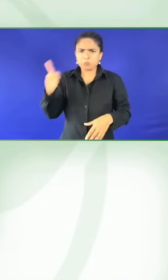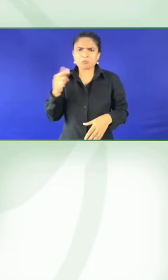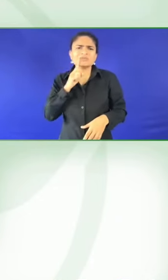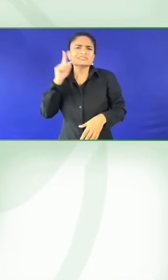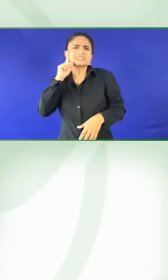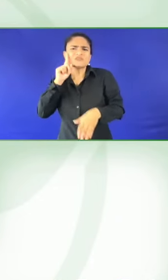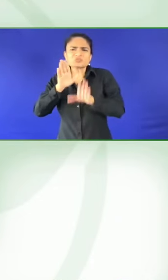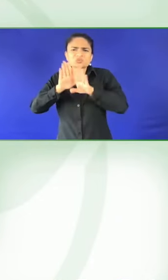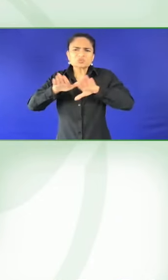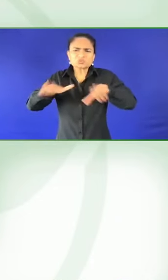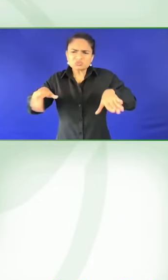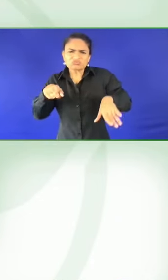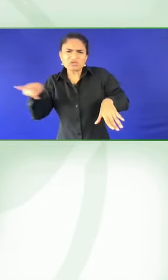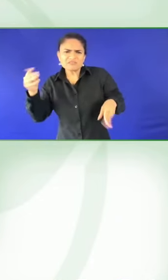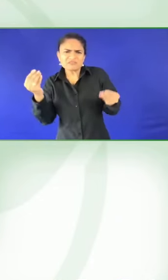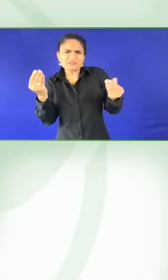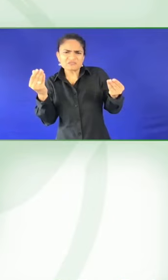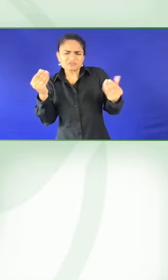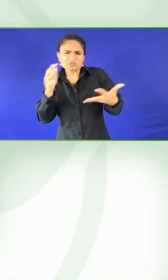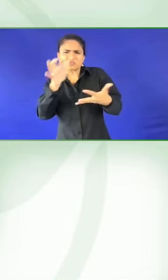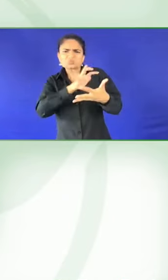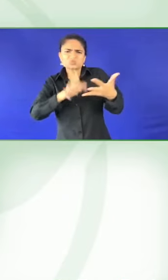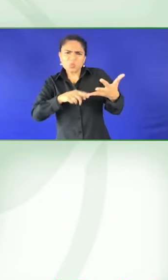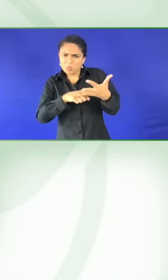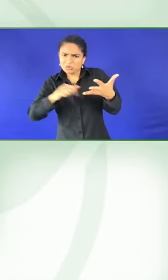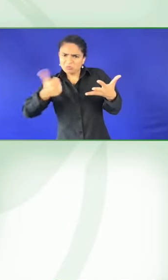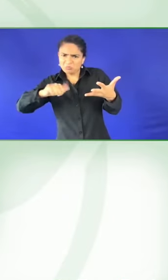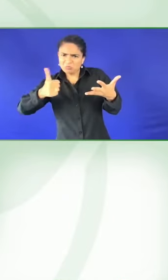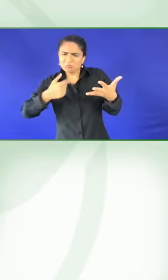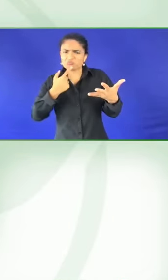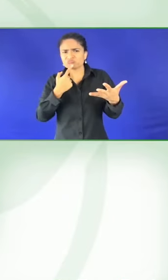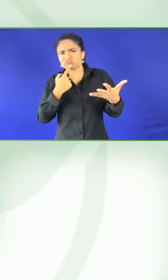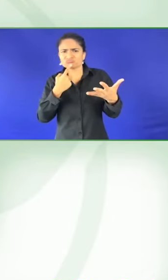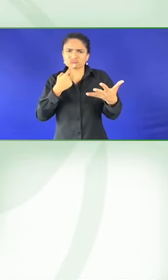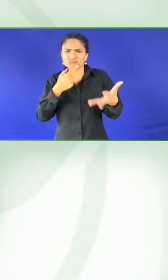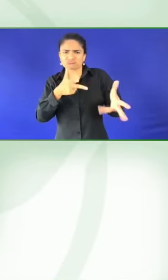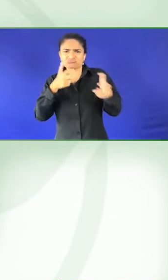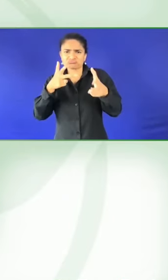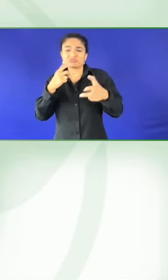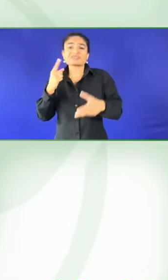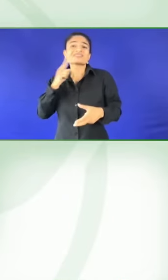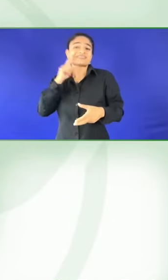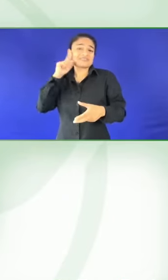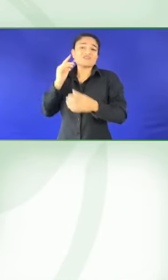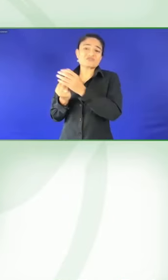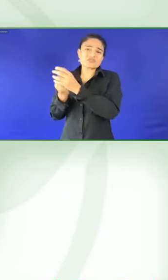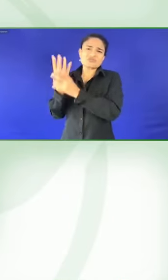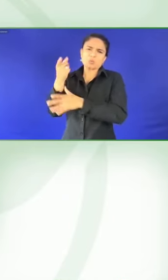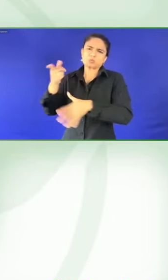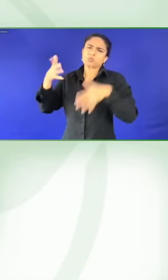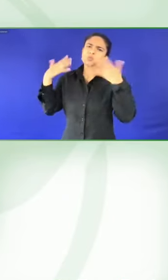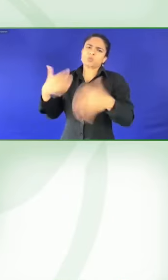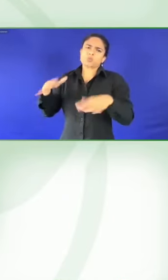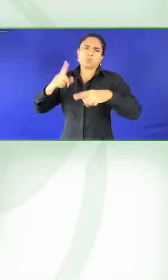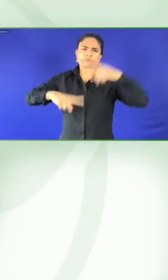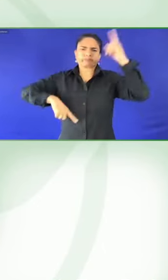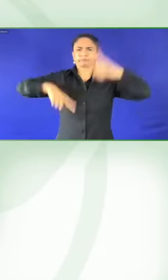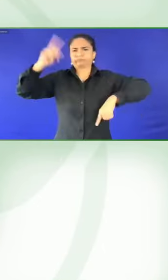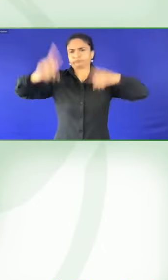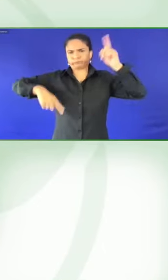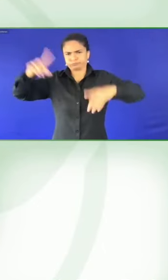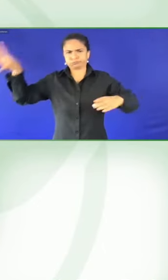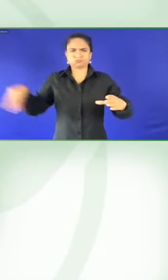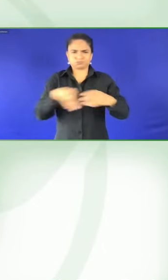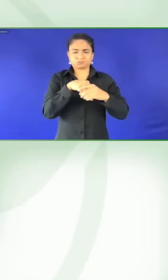one deaf culture. And so we wanted to make sure that we want to make it clear that this is really matching your particular